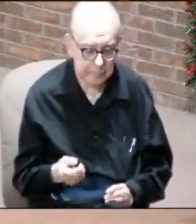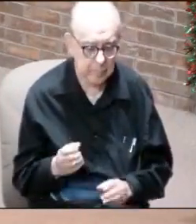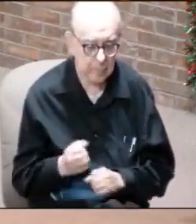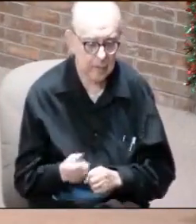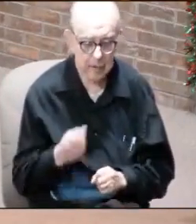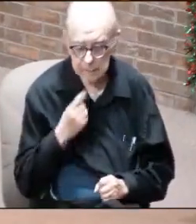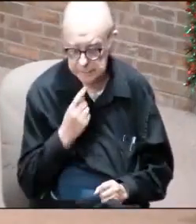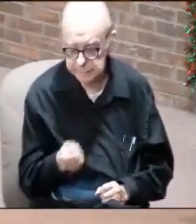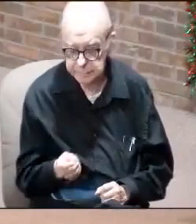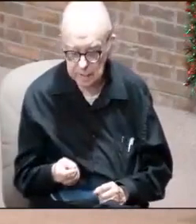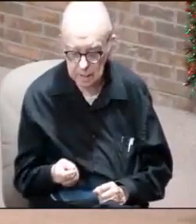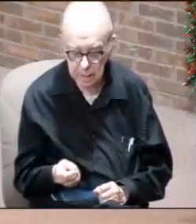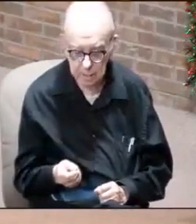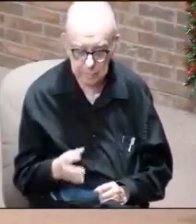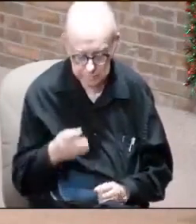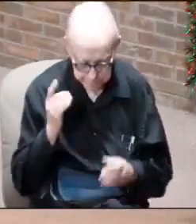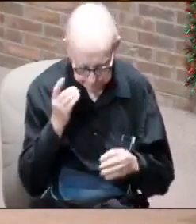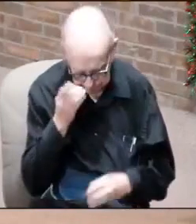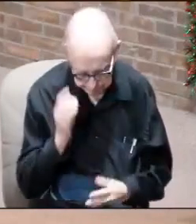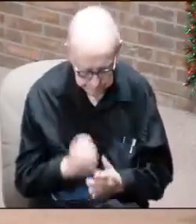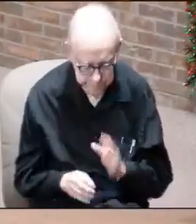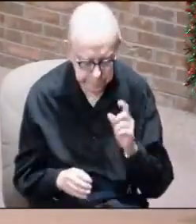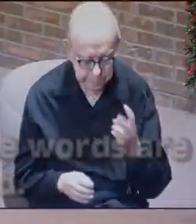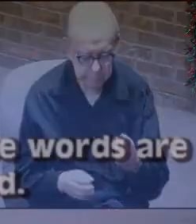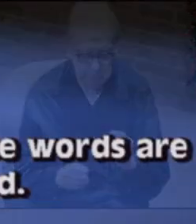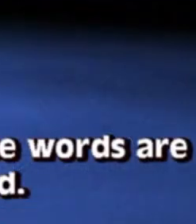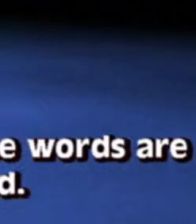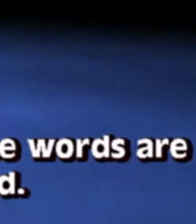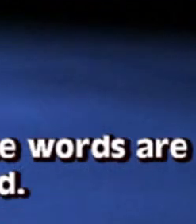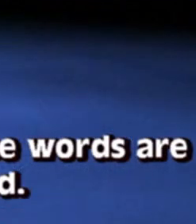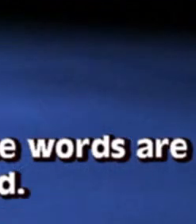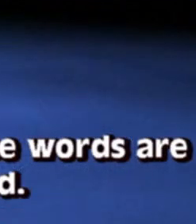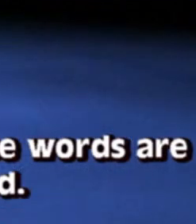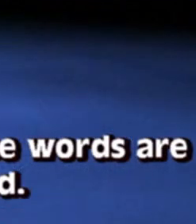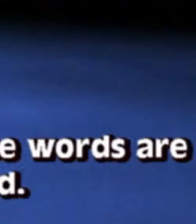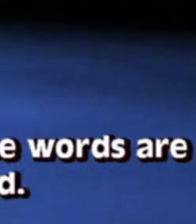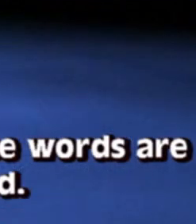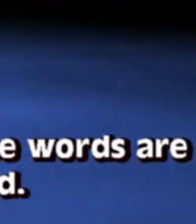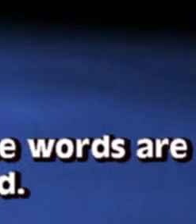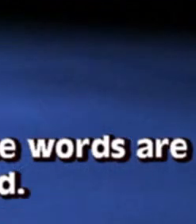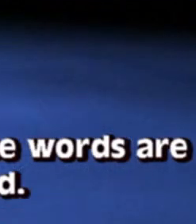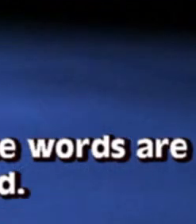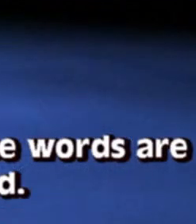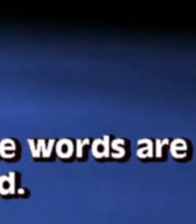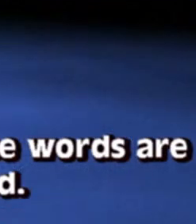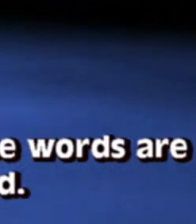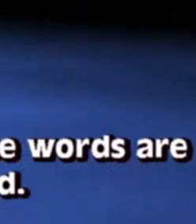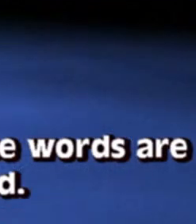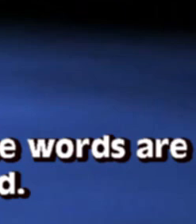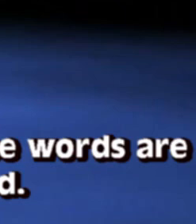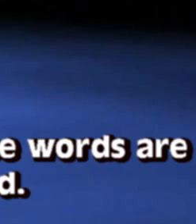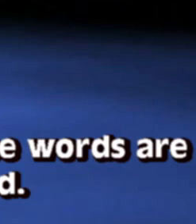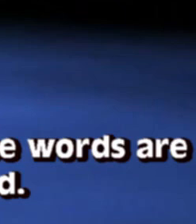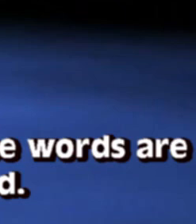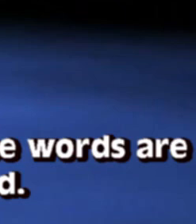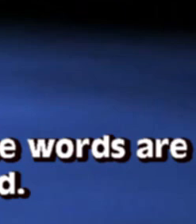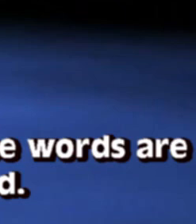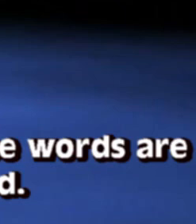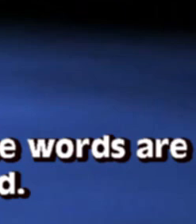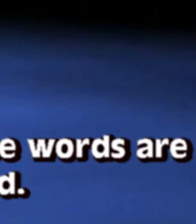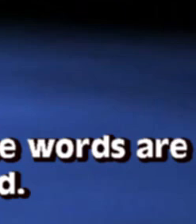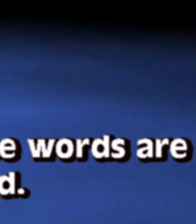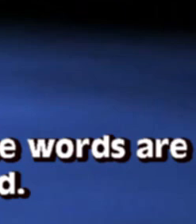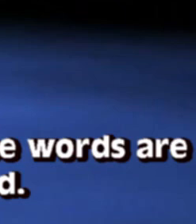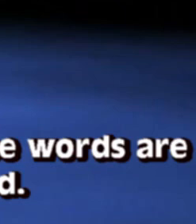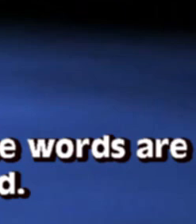But here's what he said. In Daniel chapter 12, in verse number 9, he says, go your way, because the words are rolled up and sealed